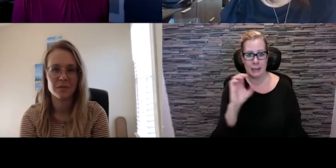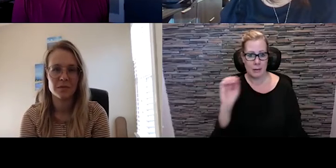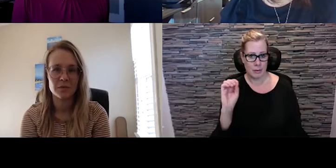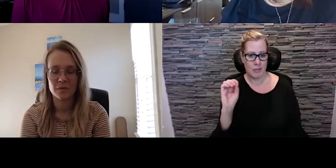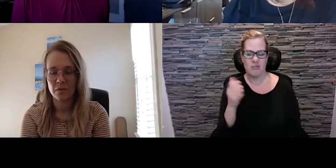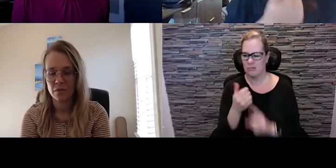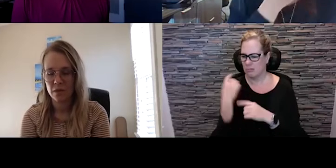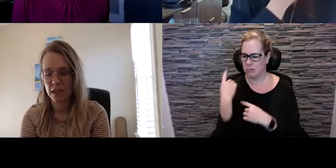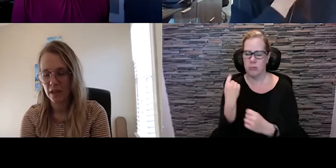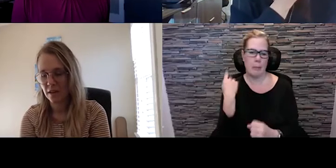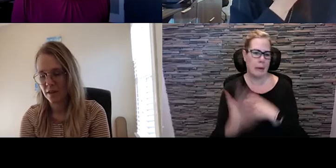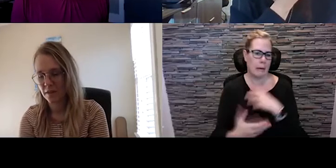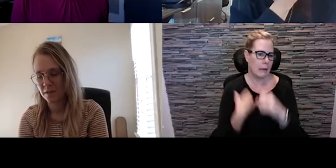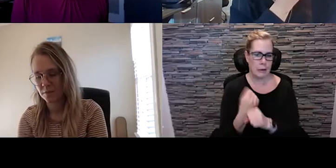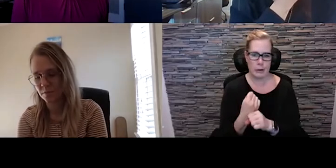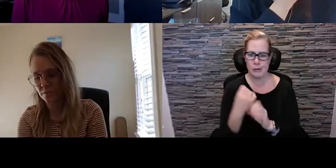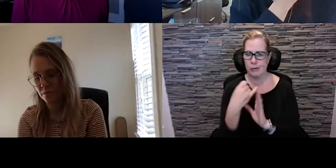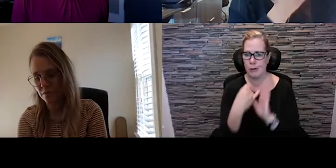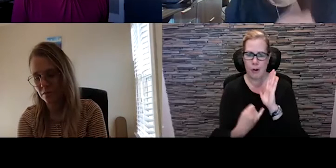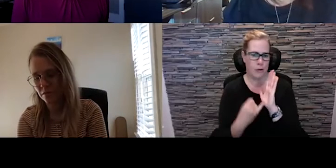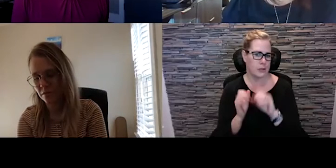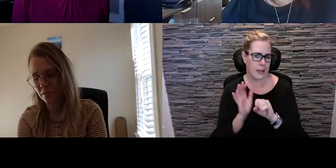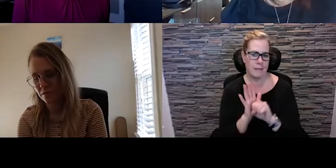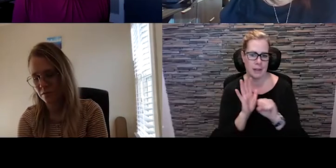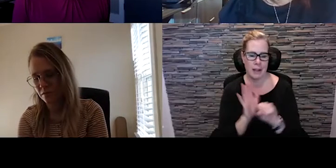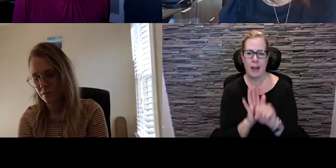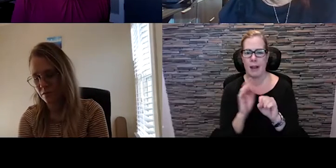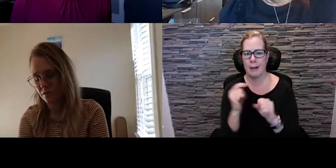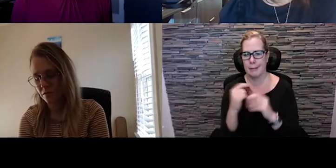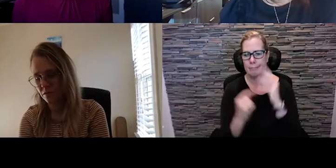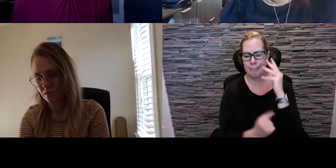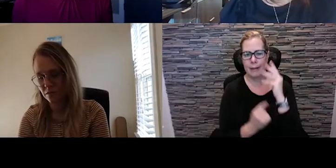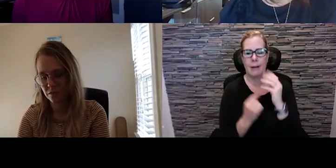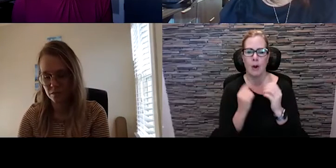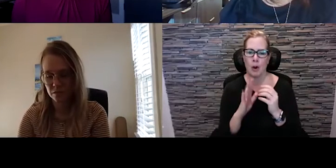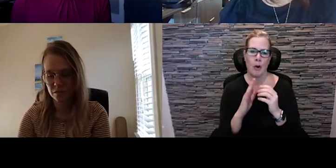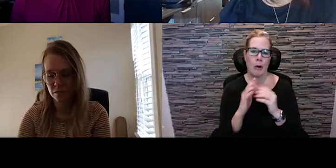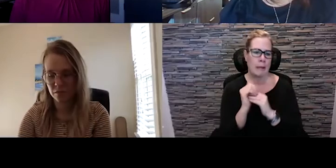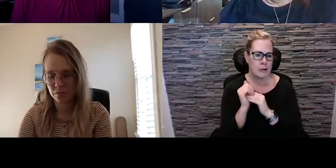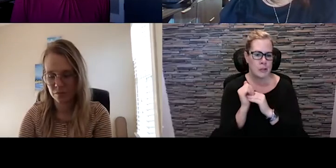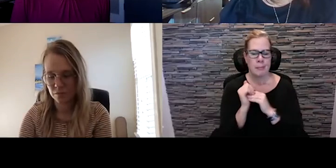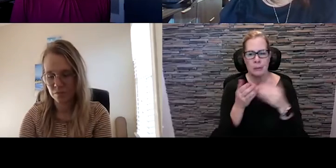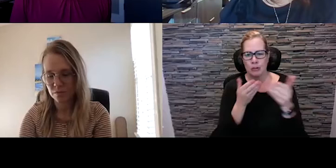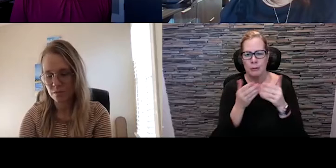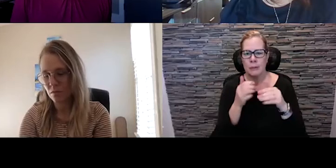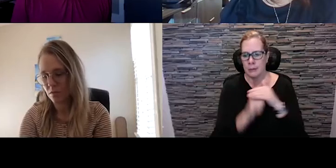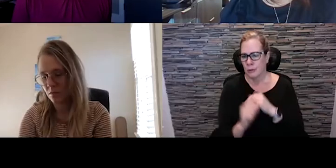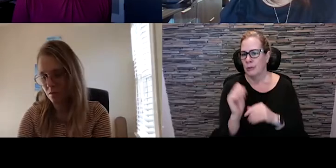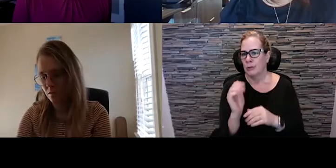community and arts champion. She's got an extensive track record of leadership and service here in the city.